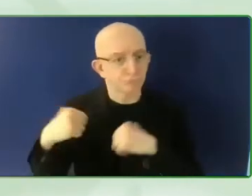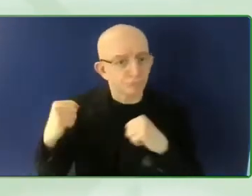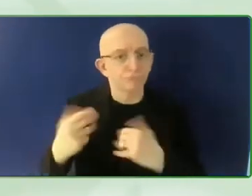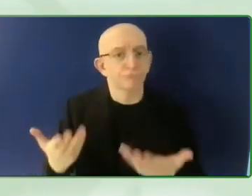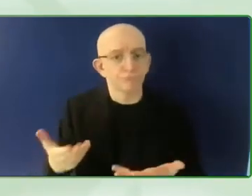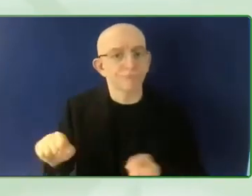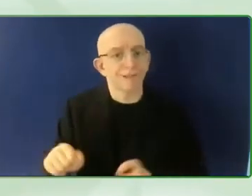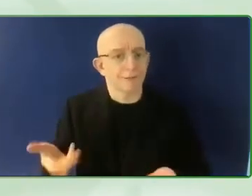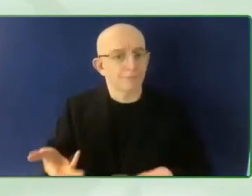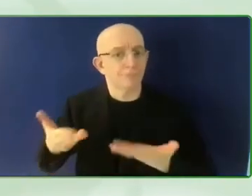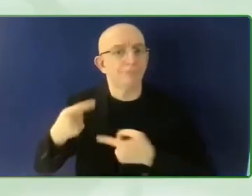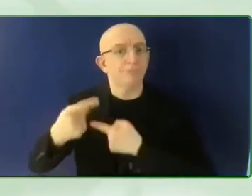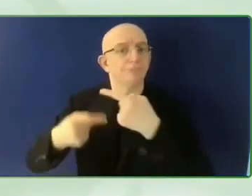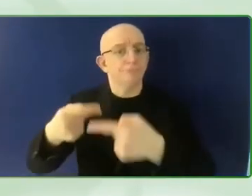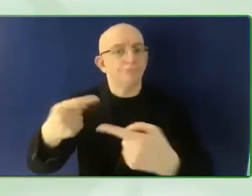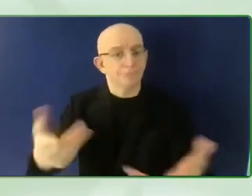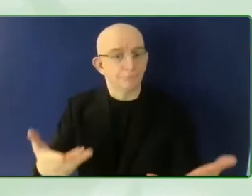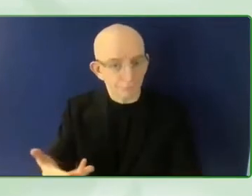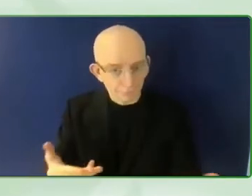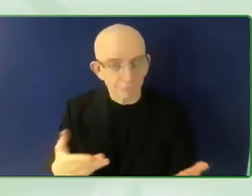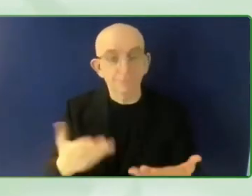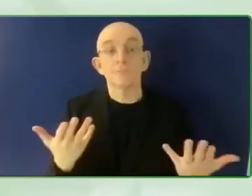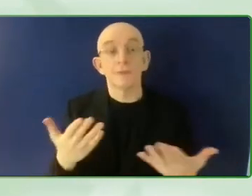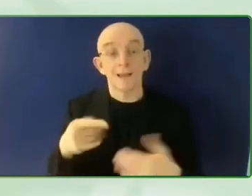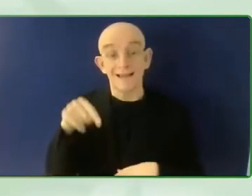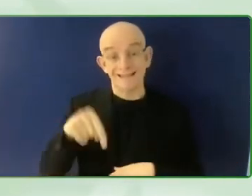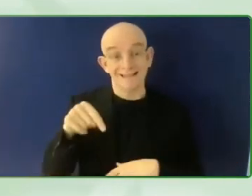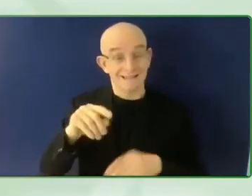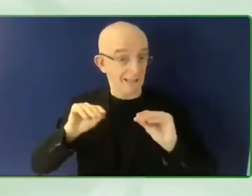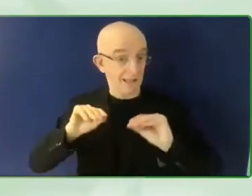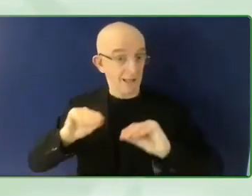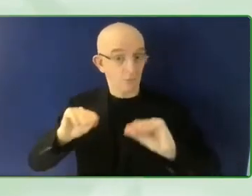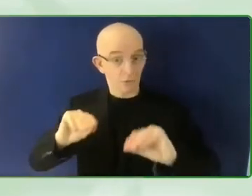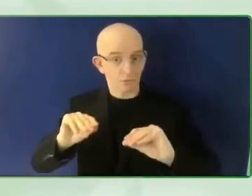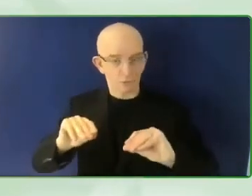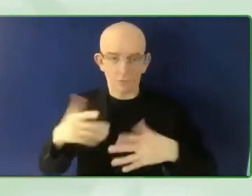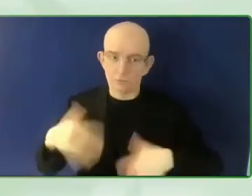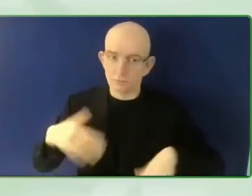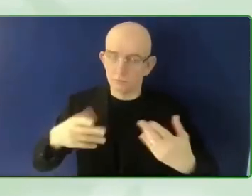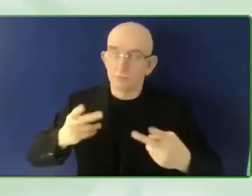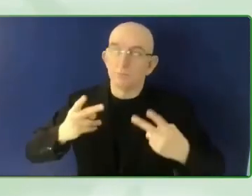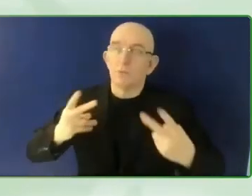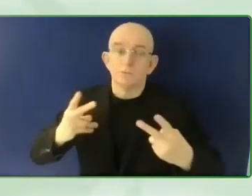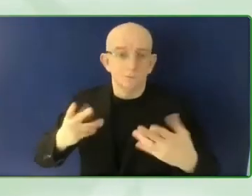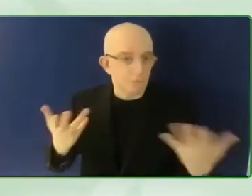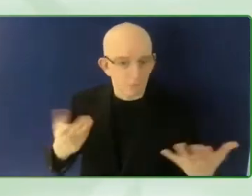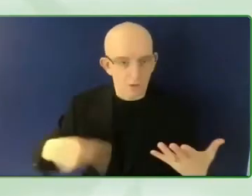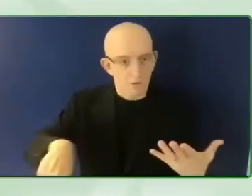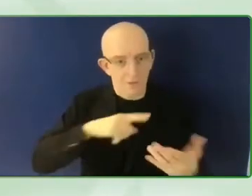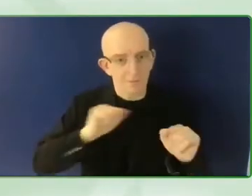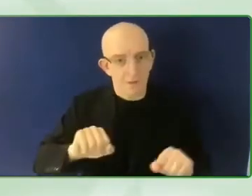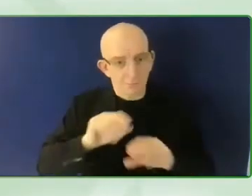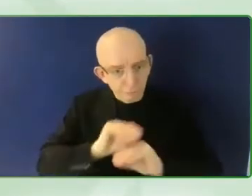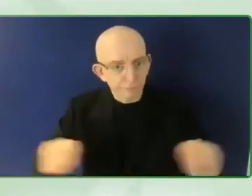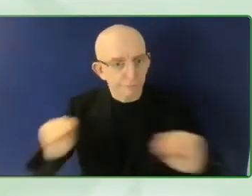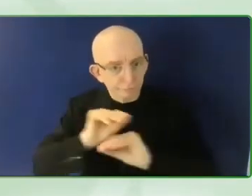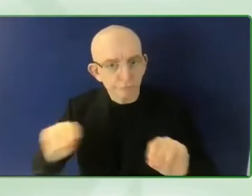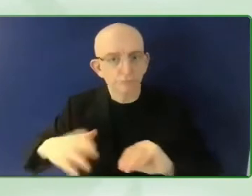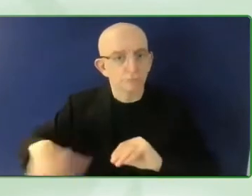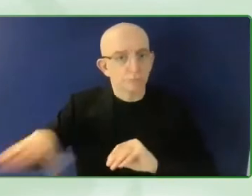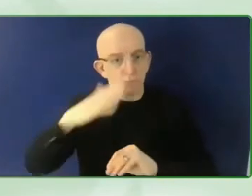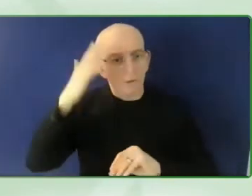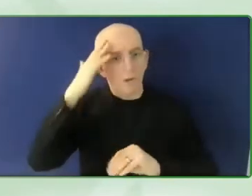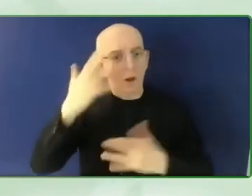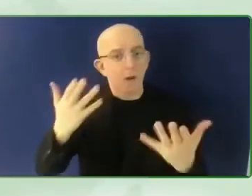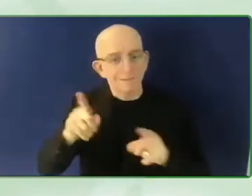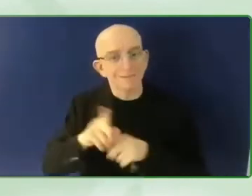to help us spread this message far and wide. So that's a little bit of our work, but our ask of others, as it were, is to take